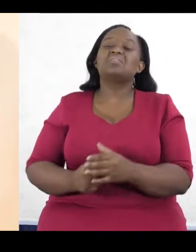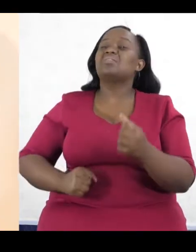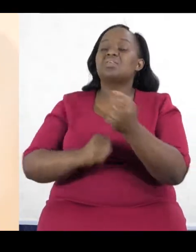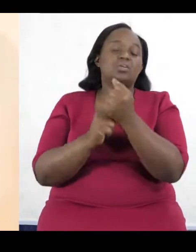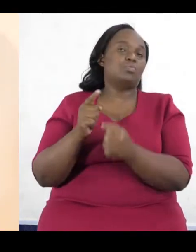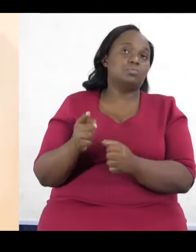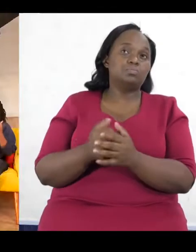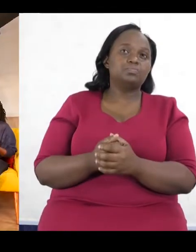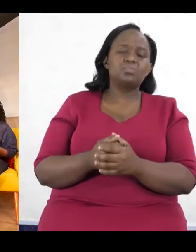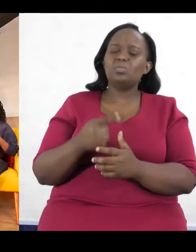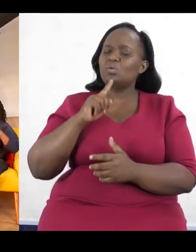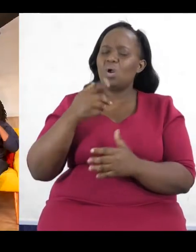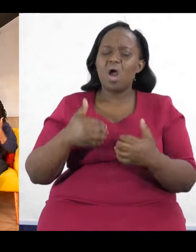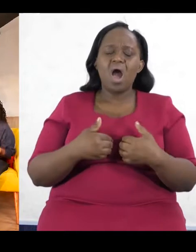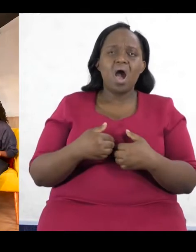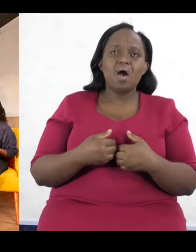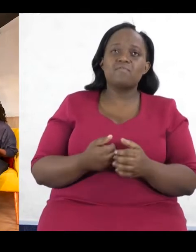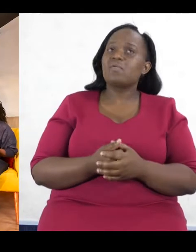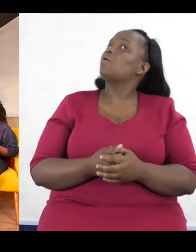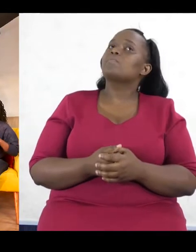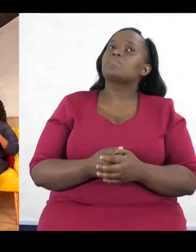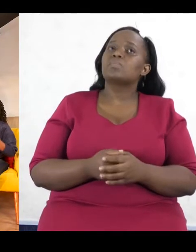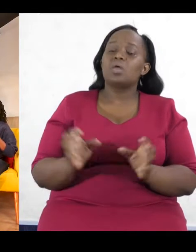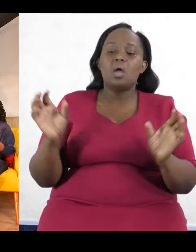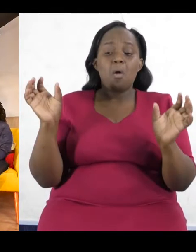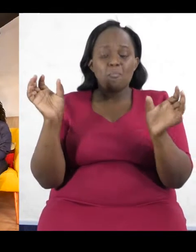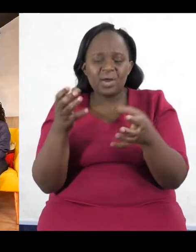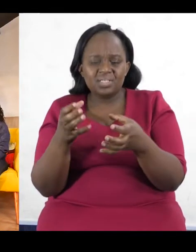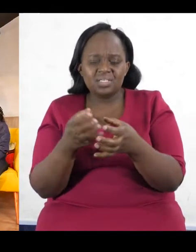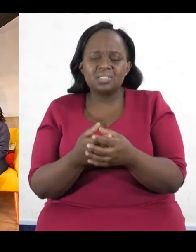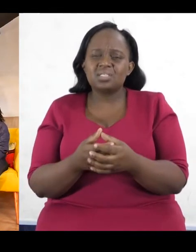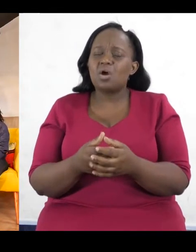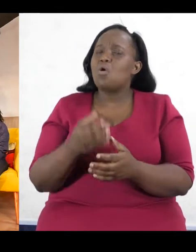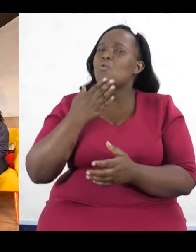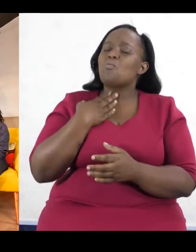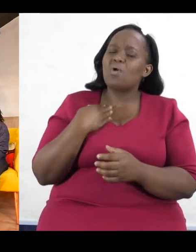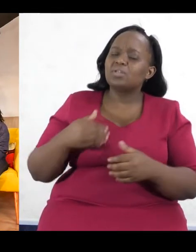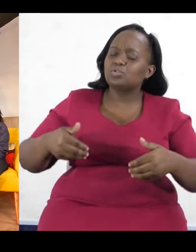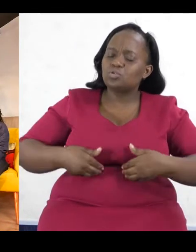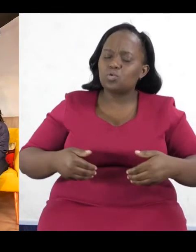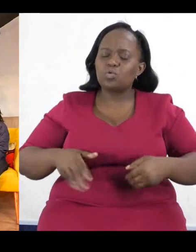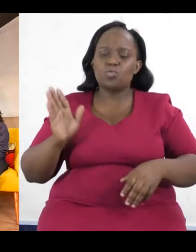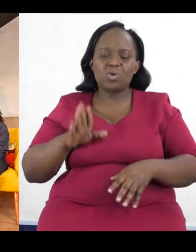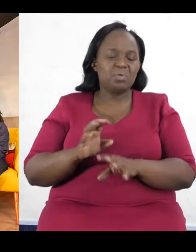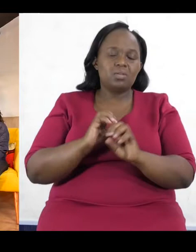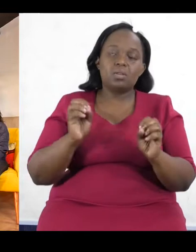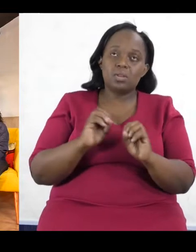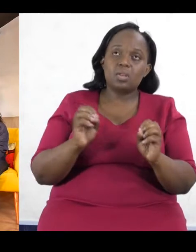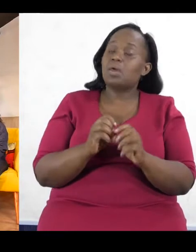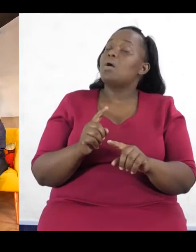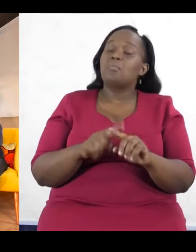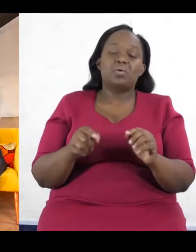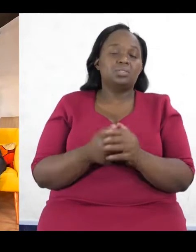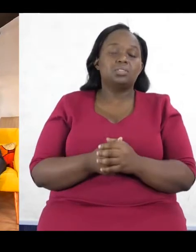-youth, pro-women, pro-inclusiveness, because of political party positions. Yeah. Yeah.